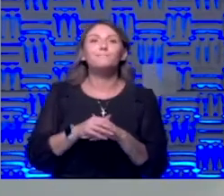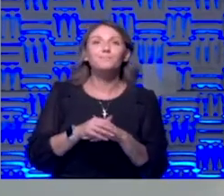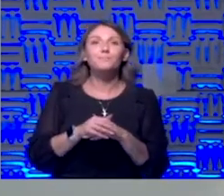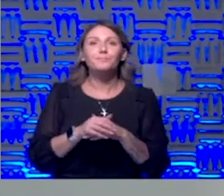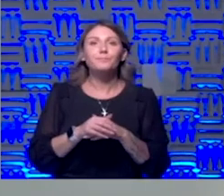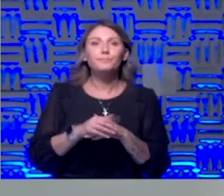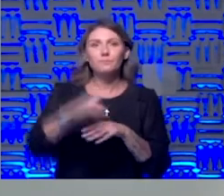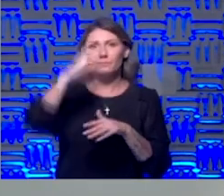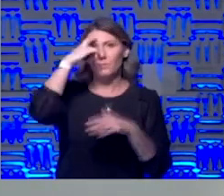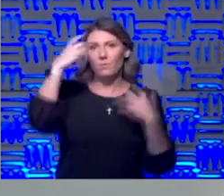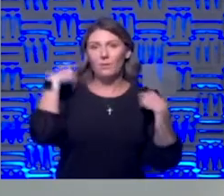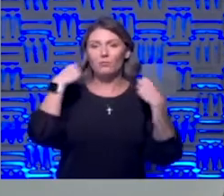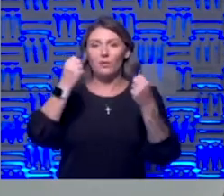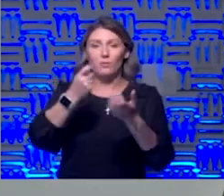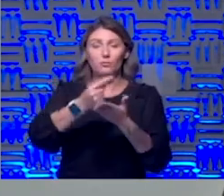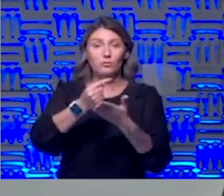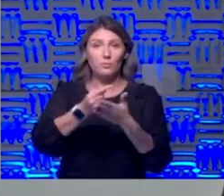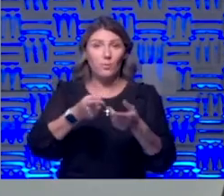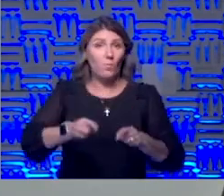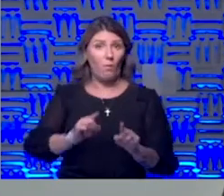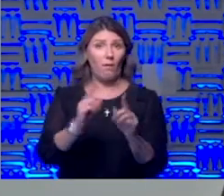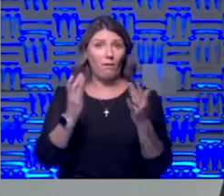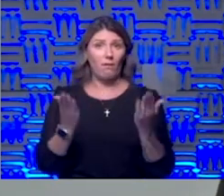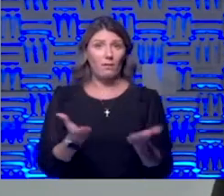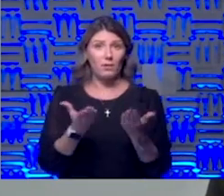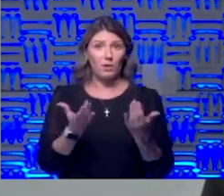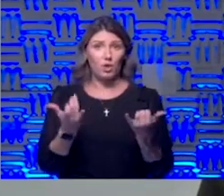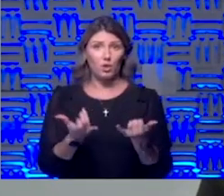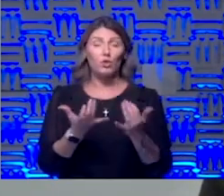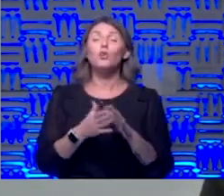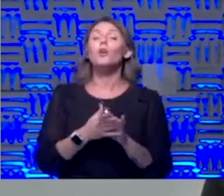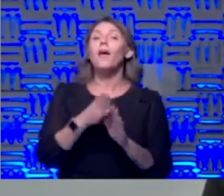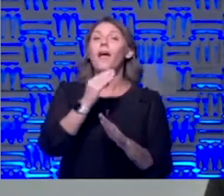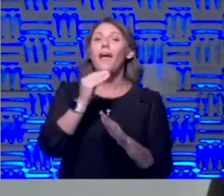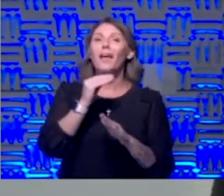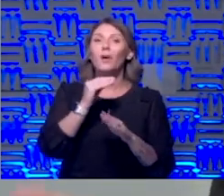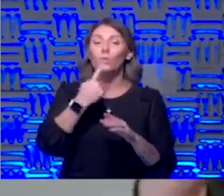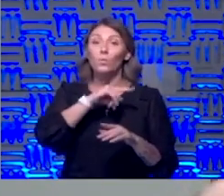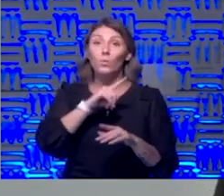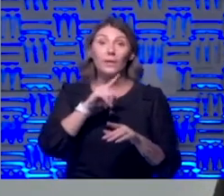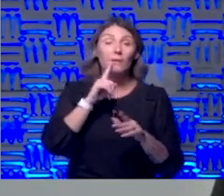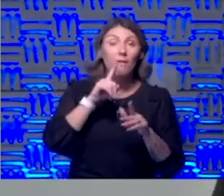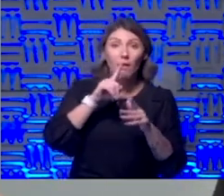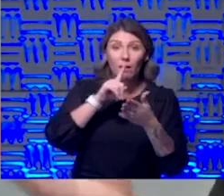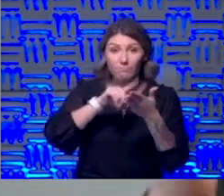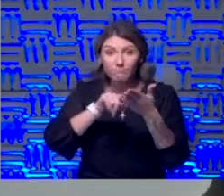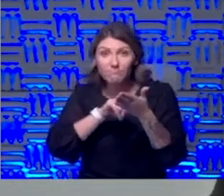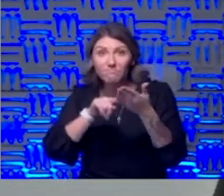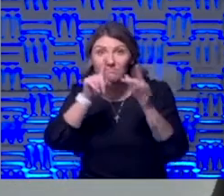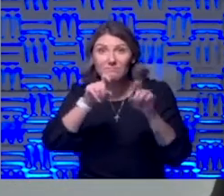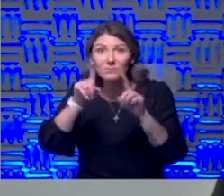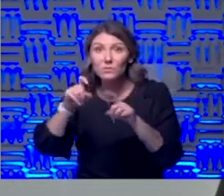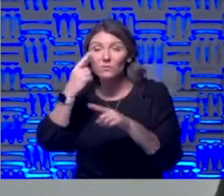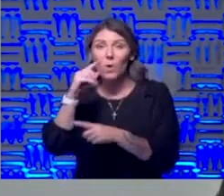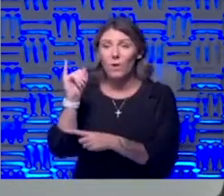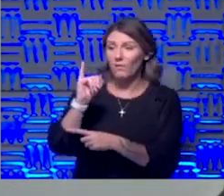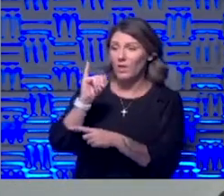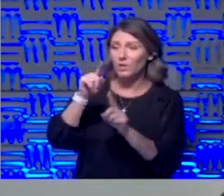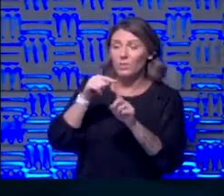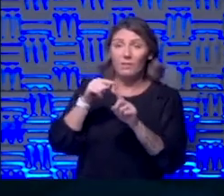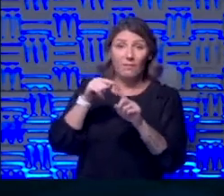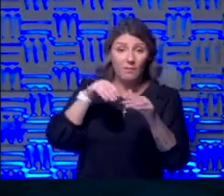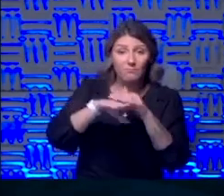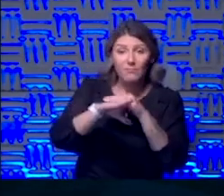their mental health treatment while they're here but also we're screening for infection from the time that they walk in and then additionally whenever they do their